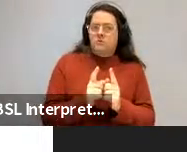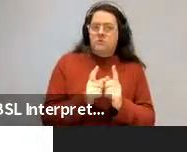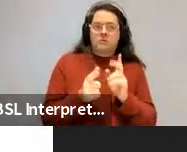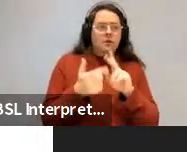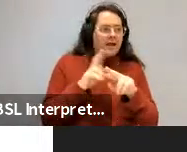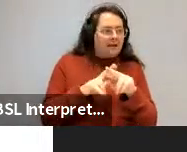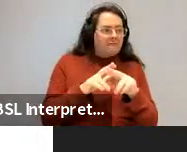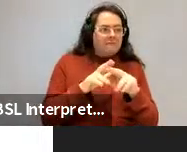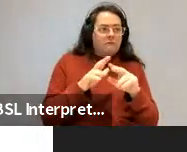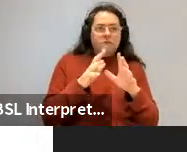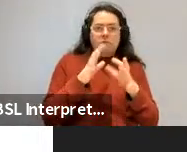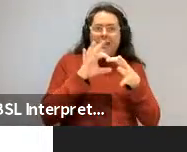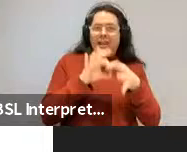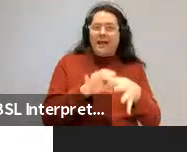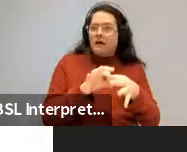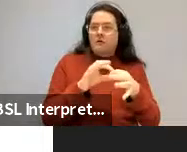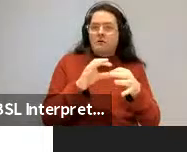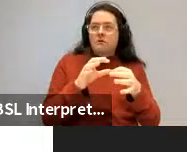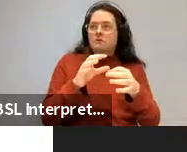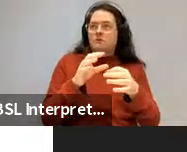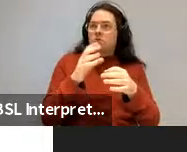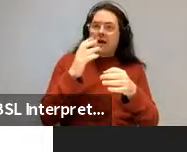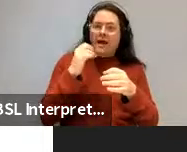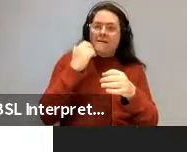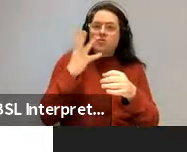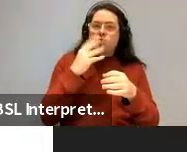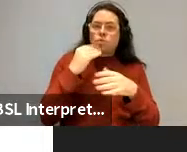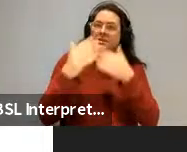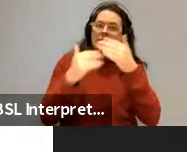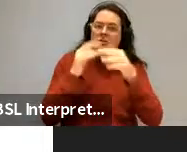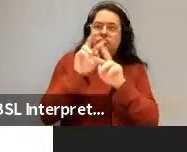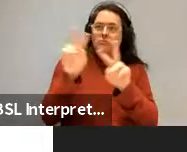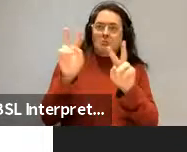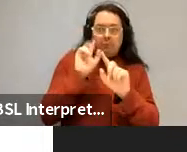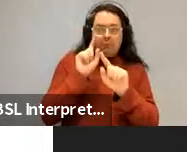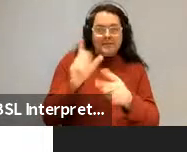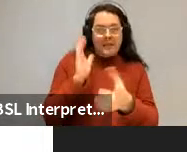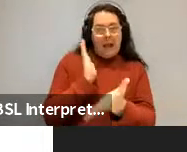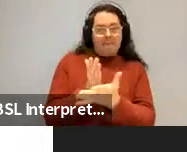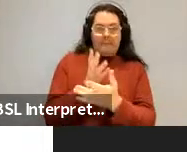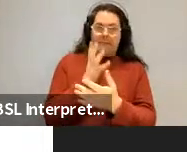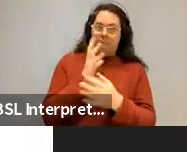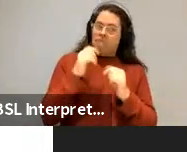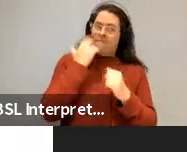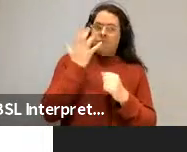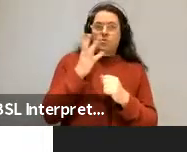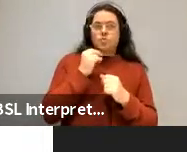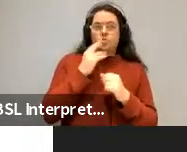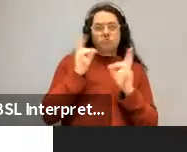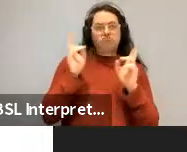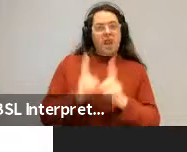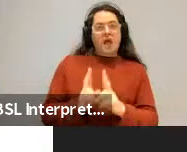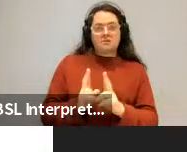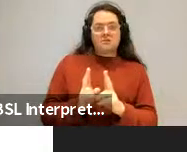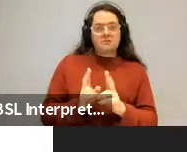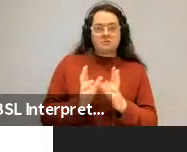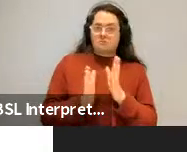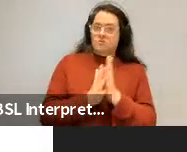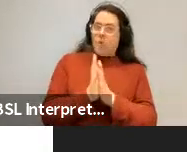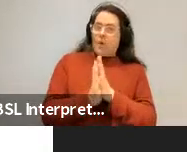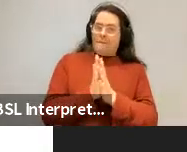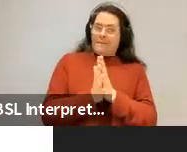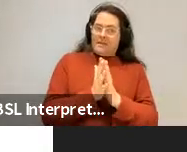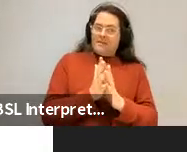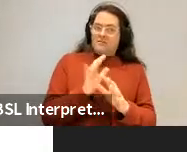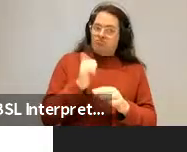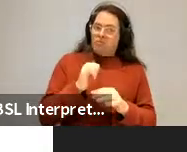the dependency length minimization and usage. And we see evidence of both of those. So this this likely